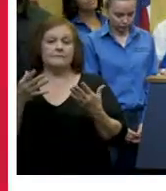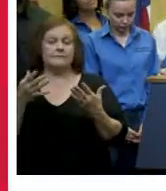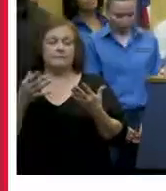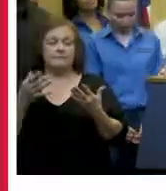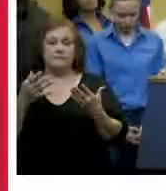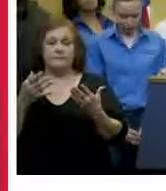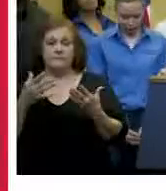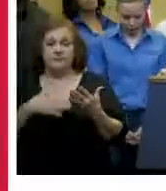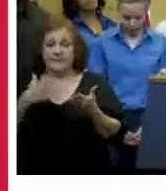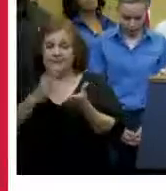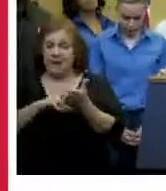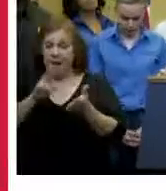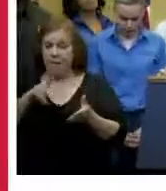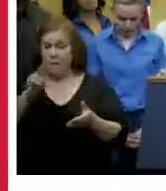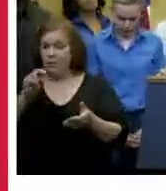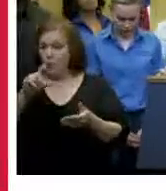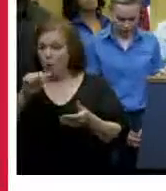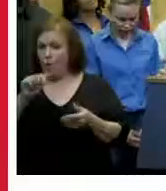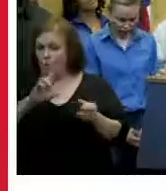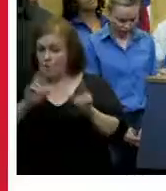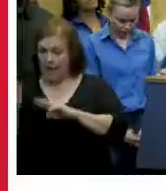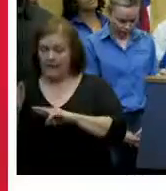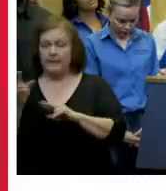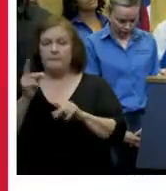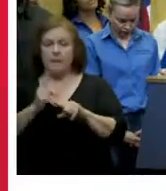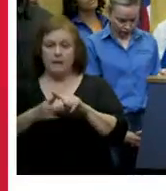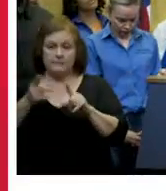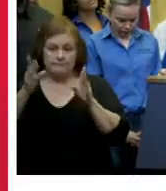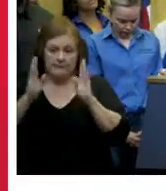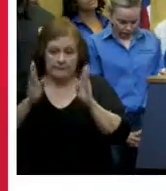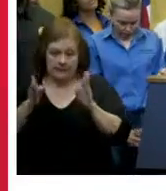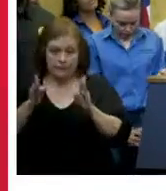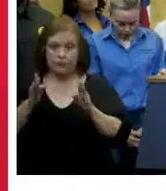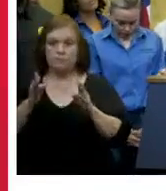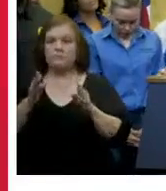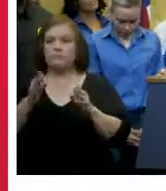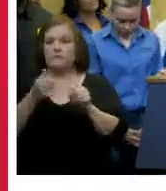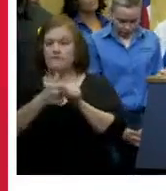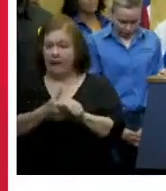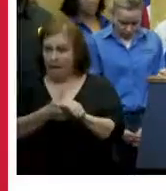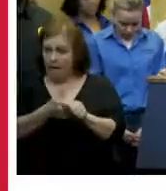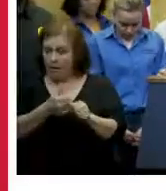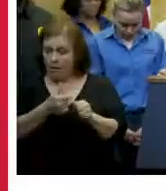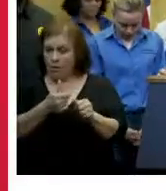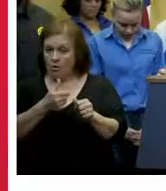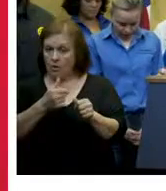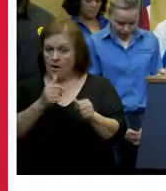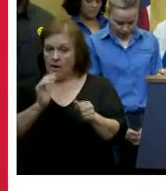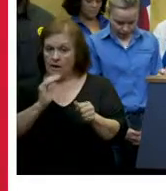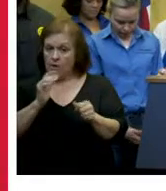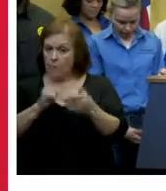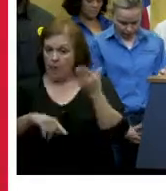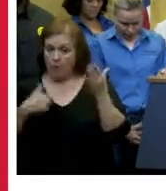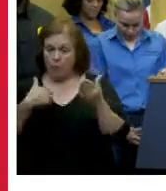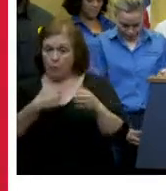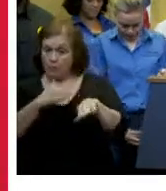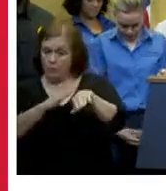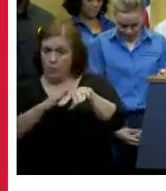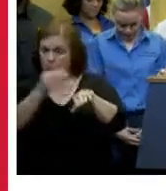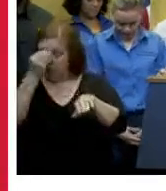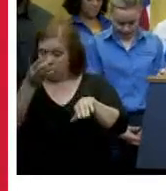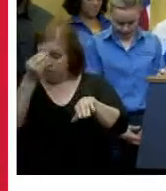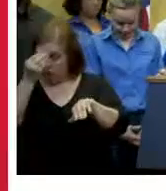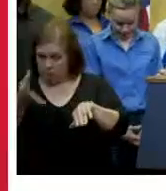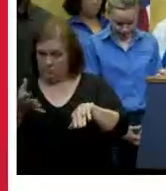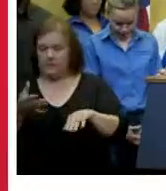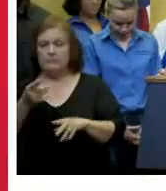sign up for nola ready take heed of the precautions and warnings that the the city is sending out pay attention to local news and stay